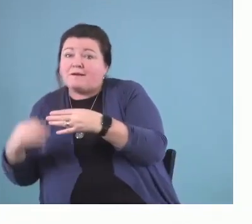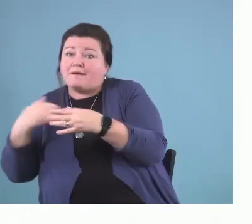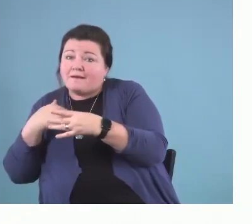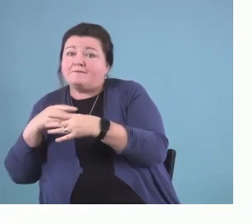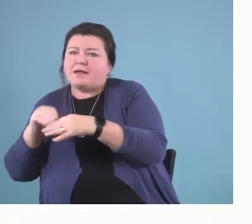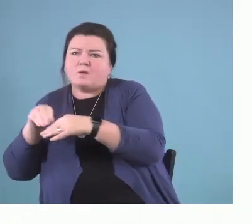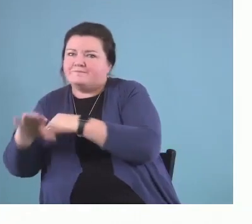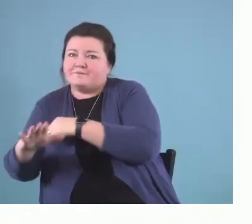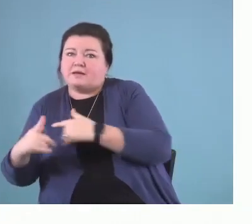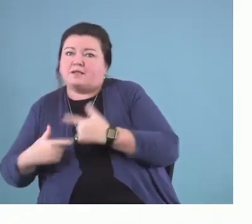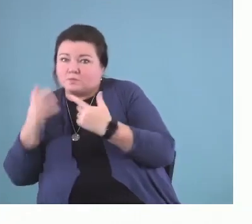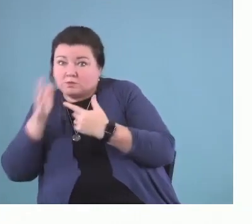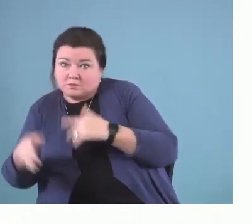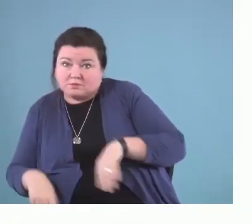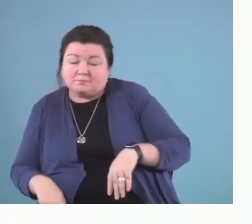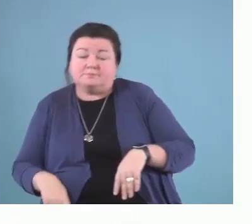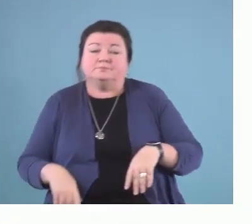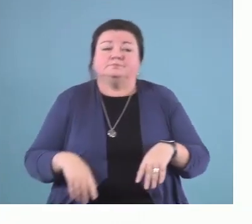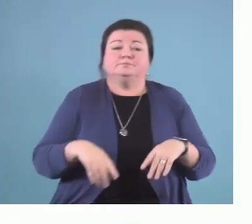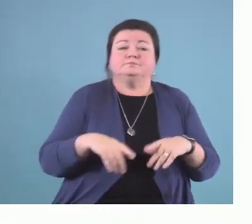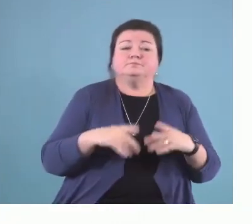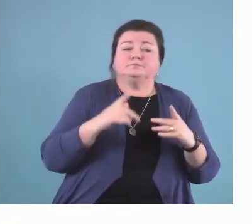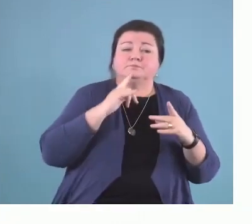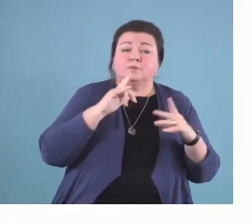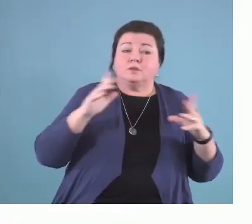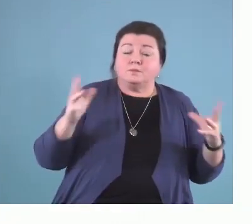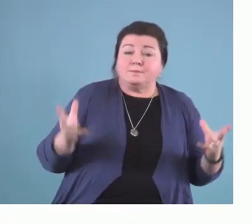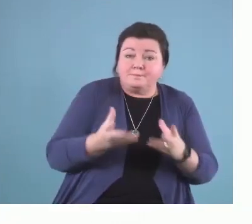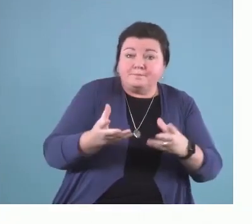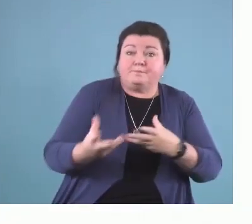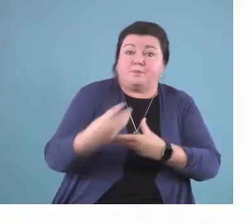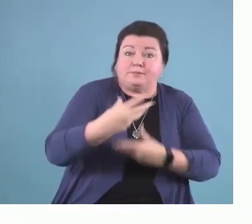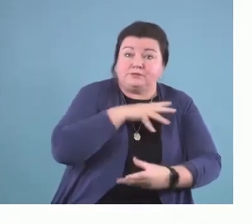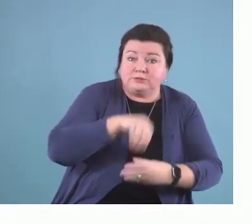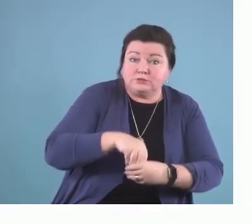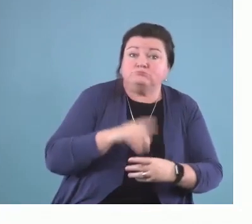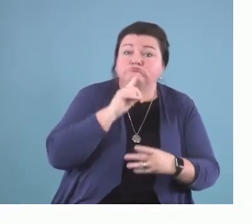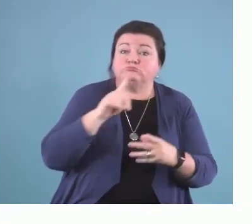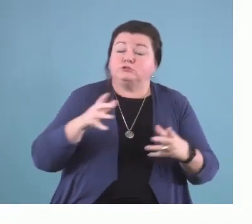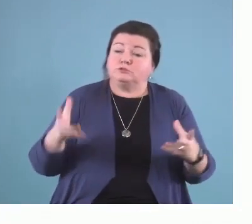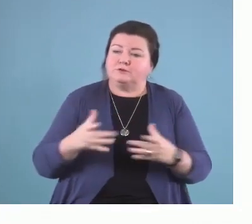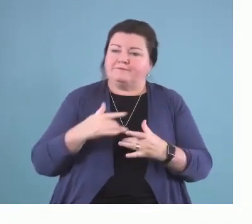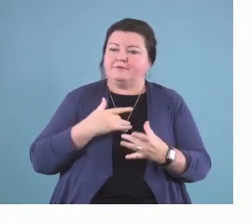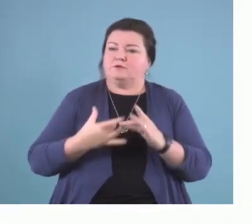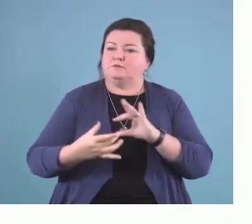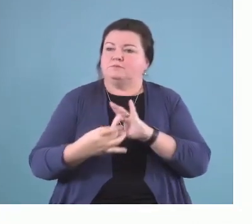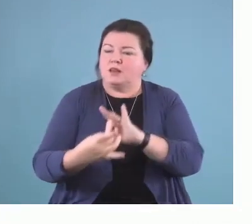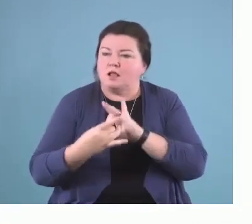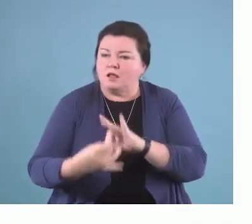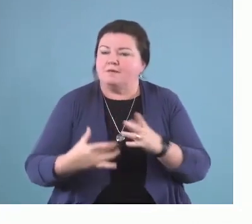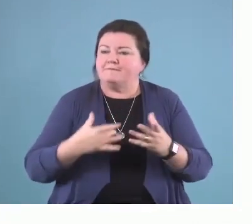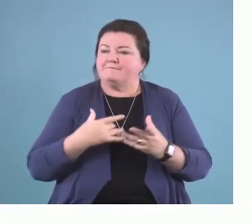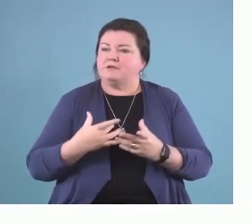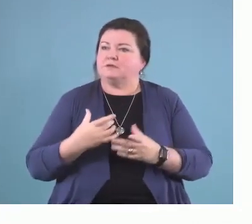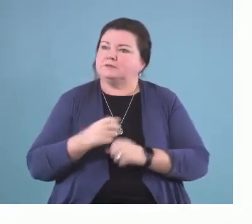Participation builds competence and accomplishment through doing. It leads to belonging, acceptance, safety, and